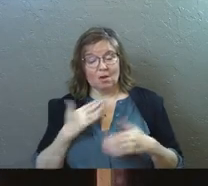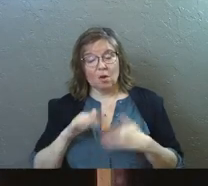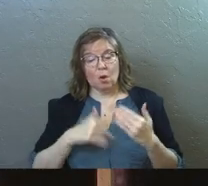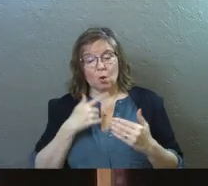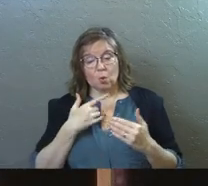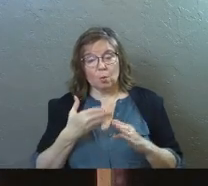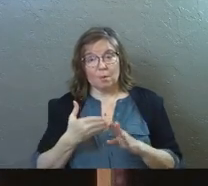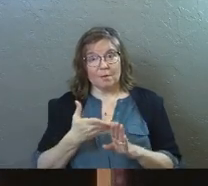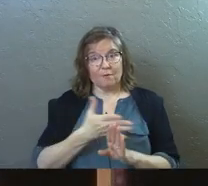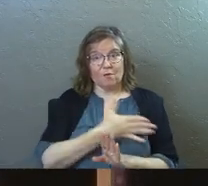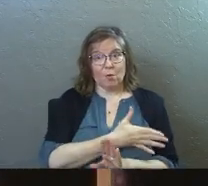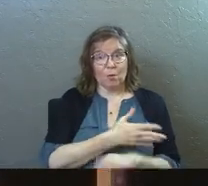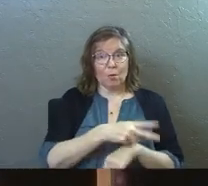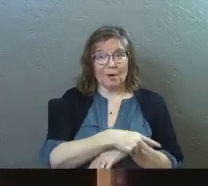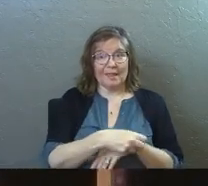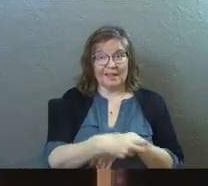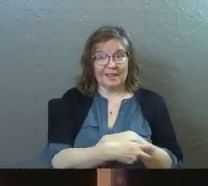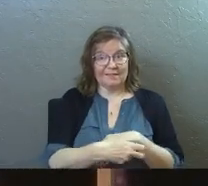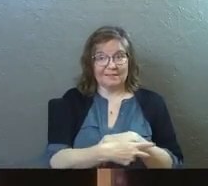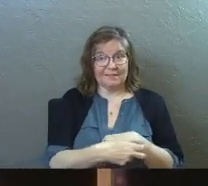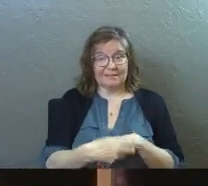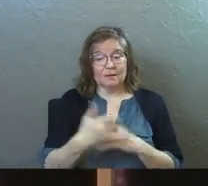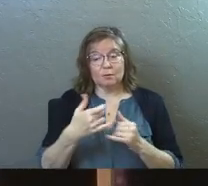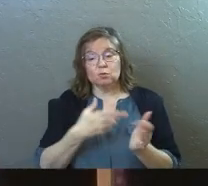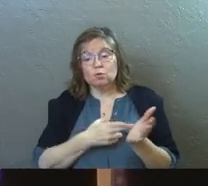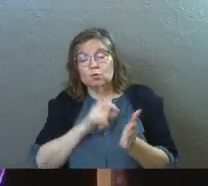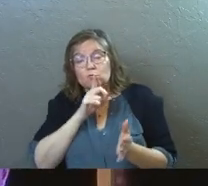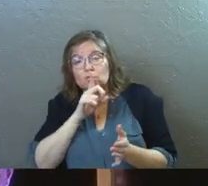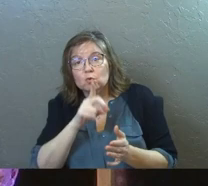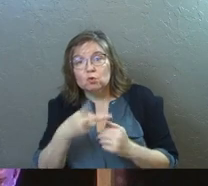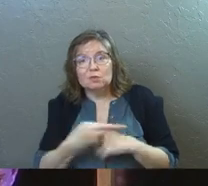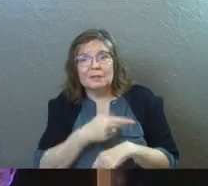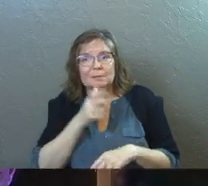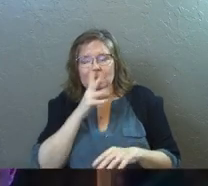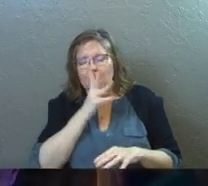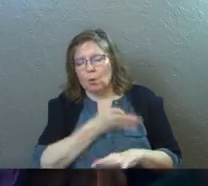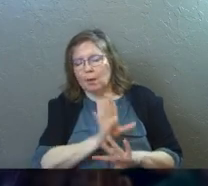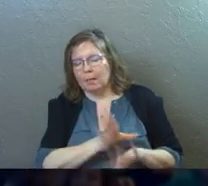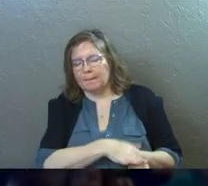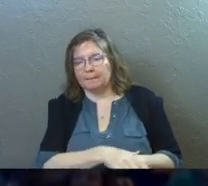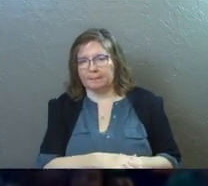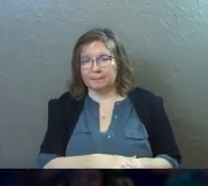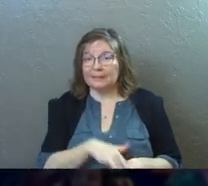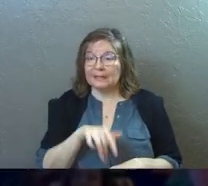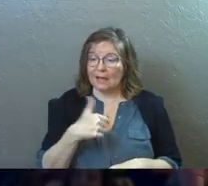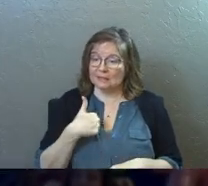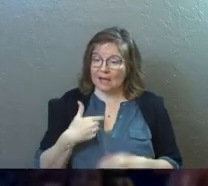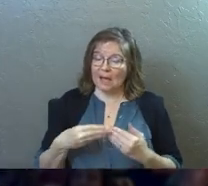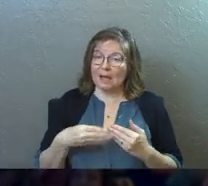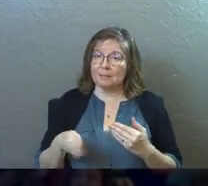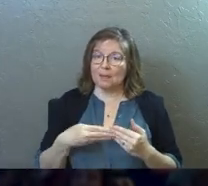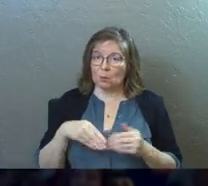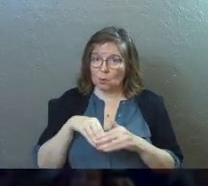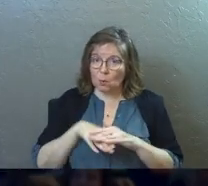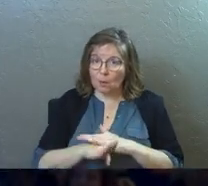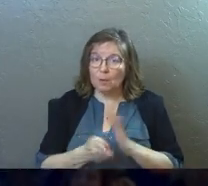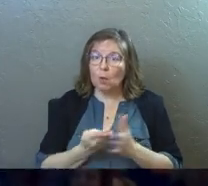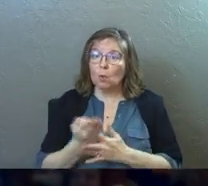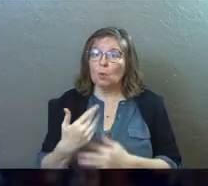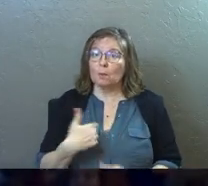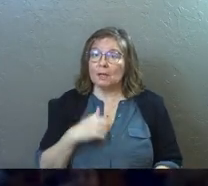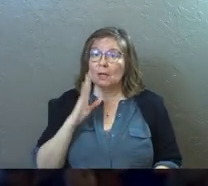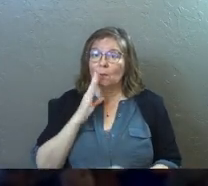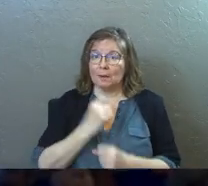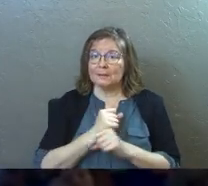All who came before me were thieves and robbers. But the true sheep did not listen to them. Yes, I am the gate. Those who come in through